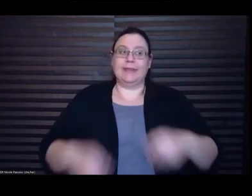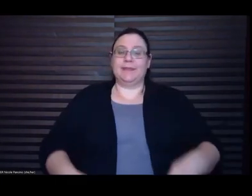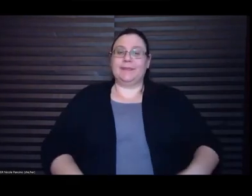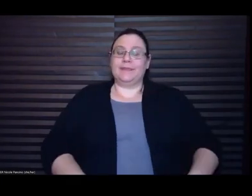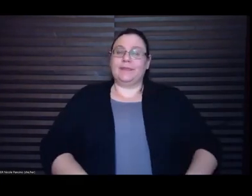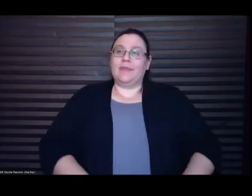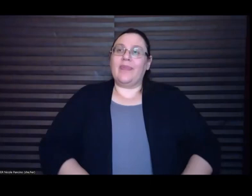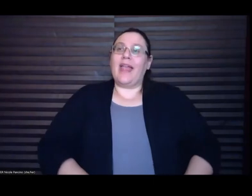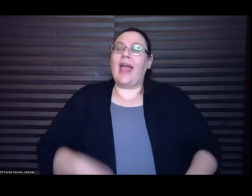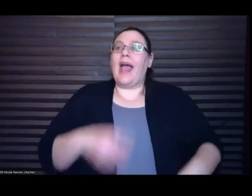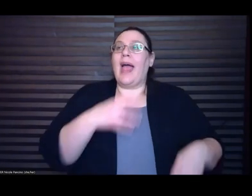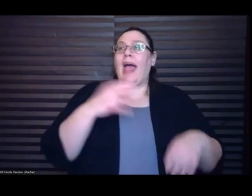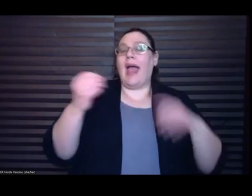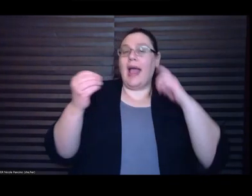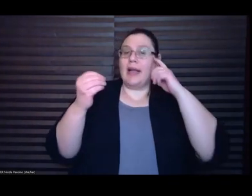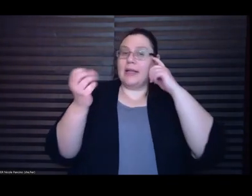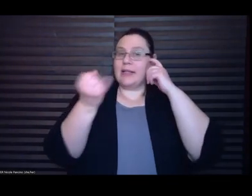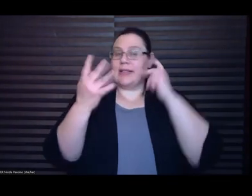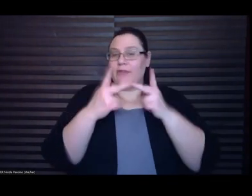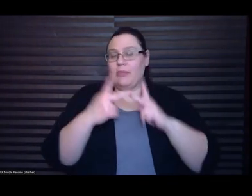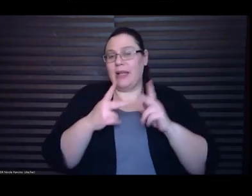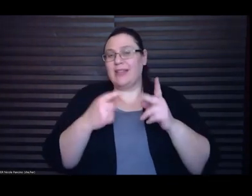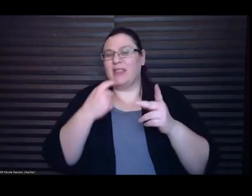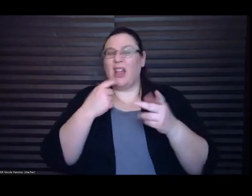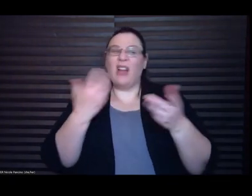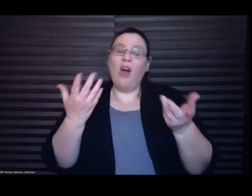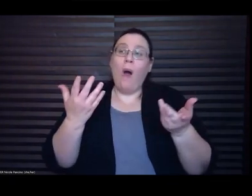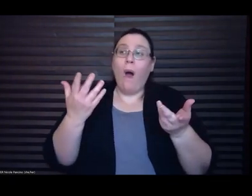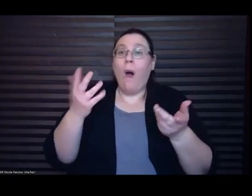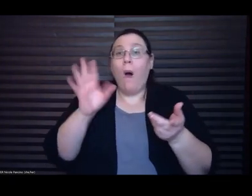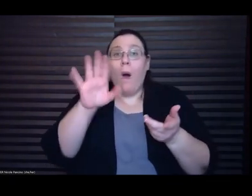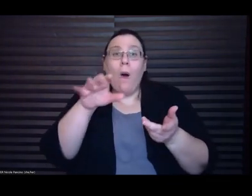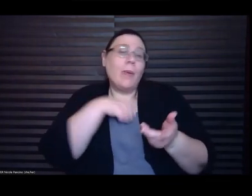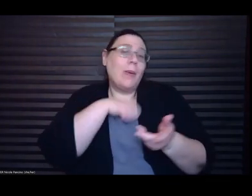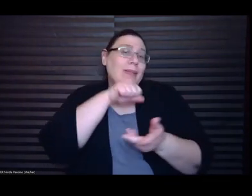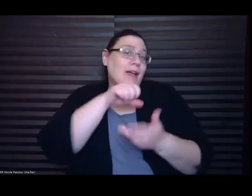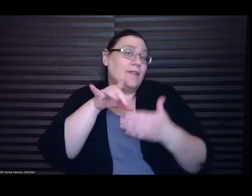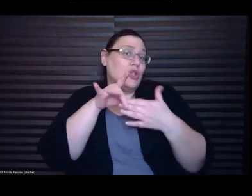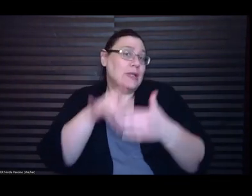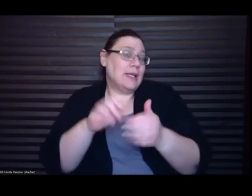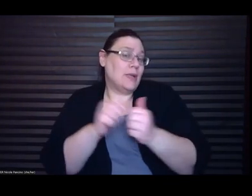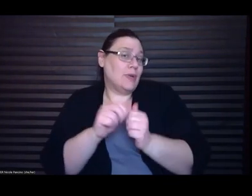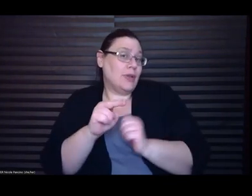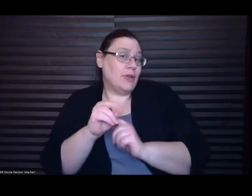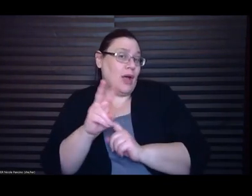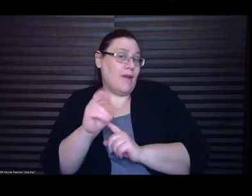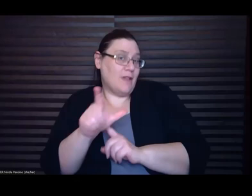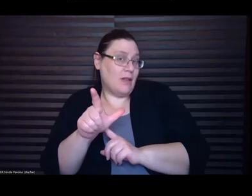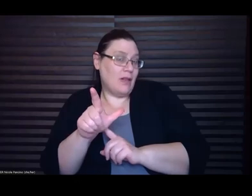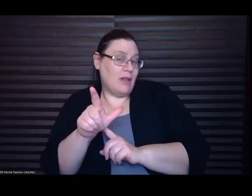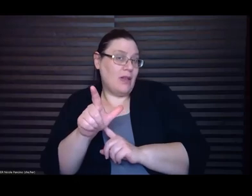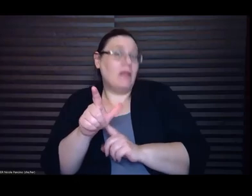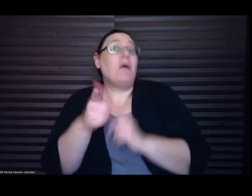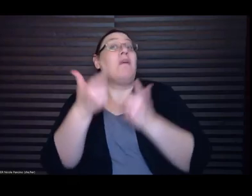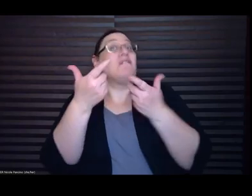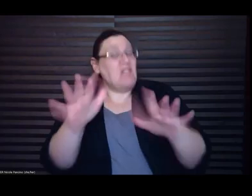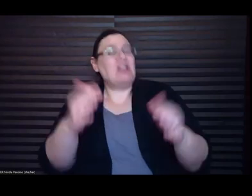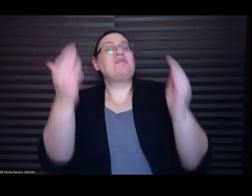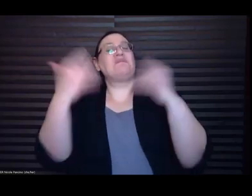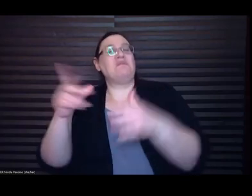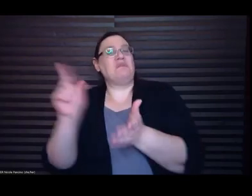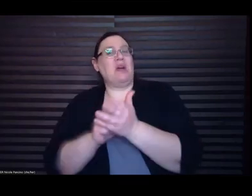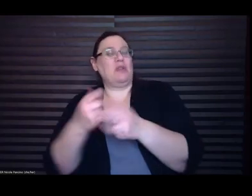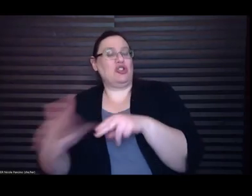love to lead with the novel and then after we'll publish your short story collection and I thought but